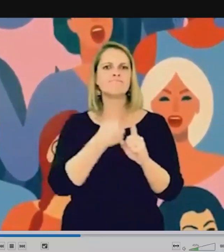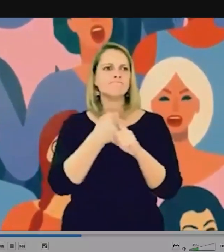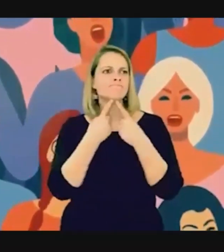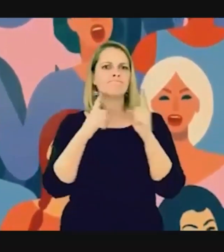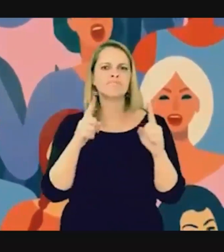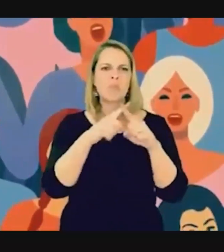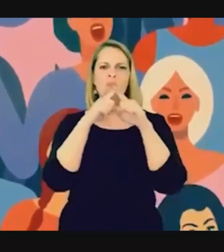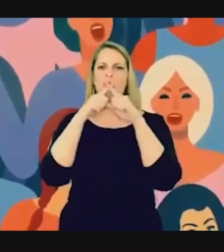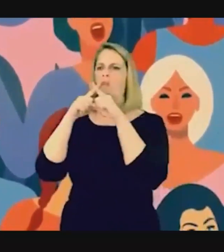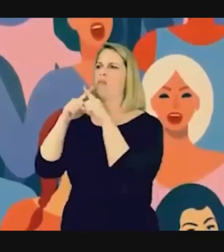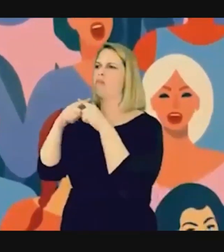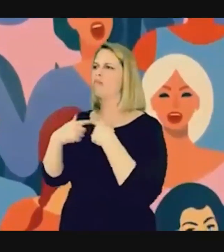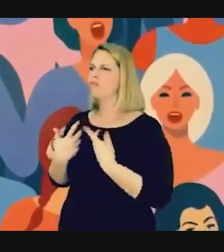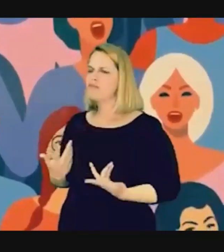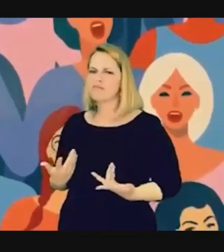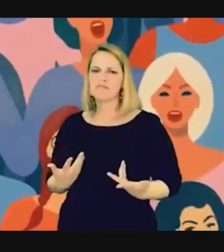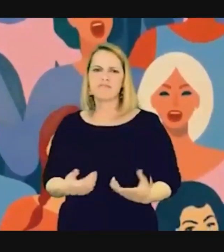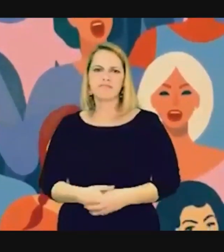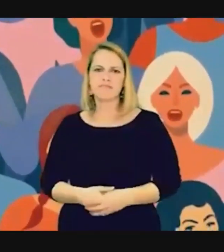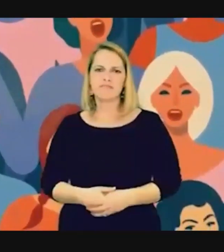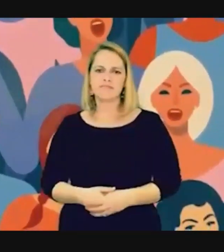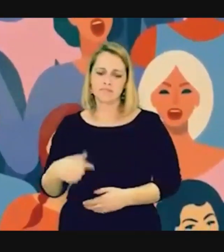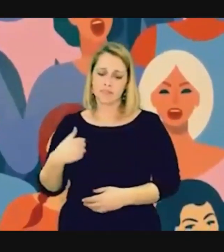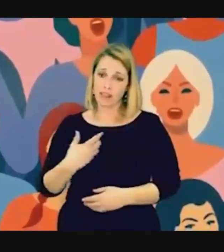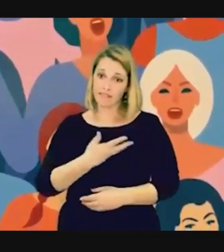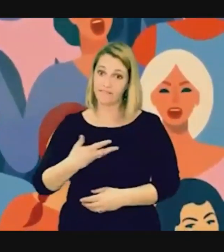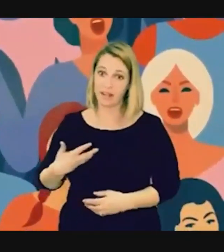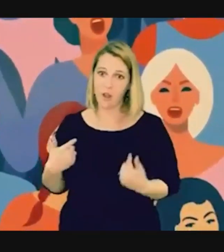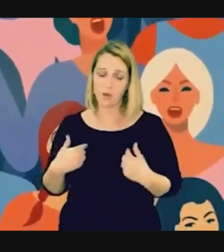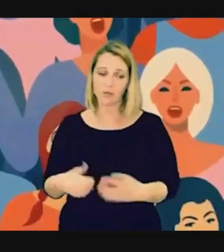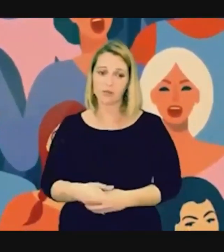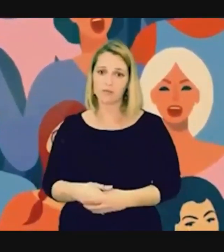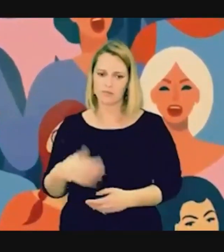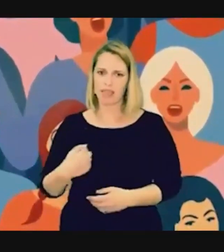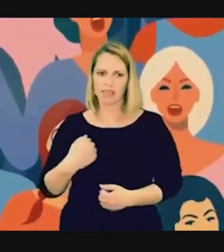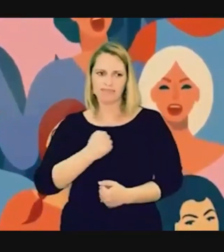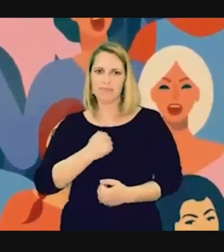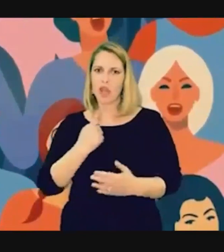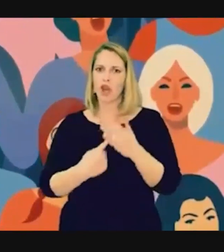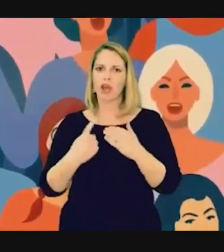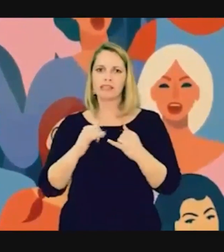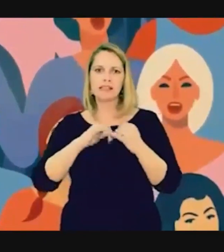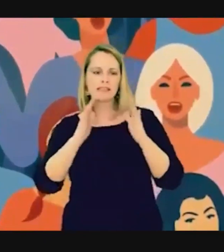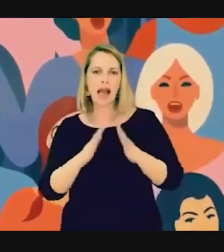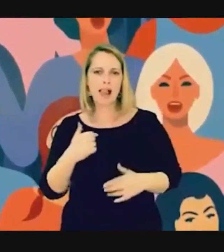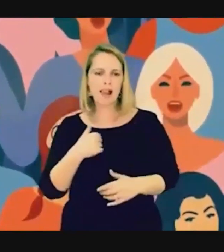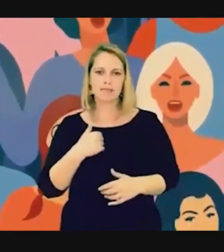I don't get enough I want to say my say but I'm stopped